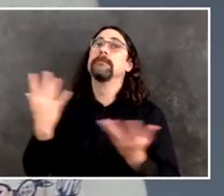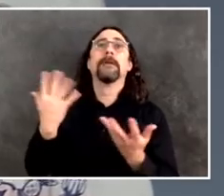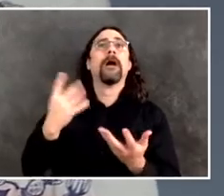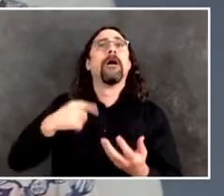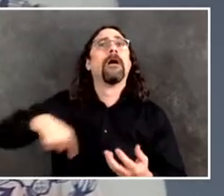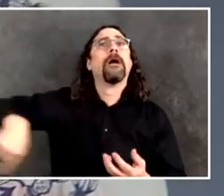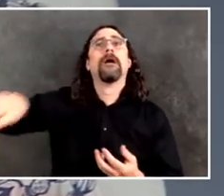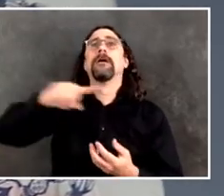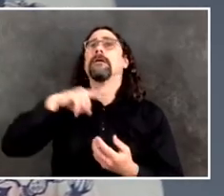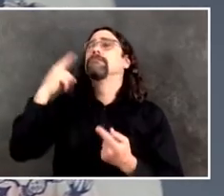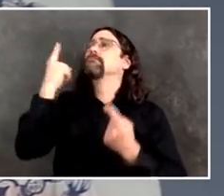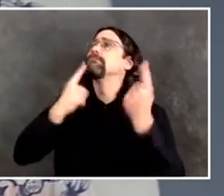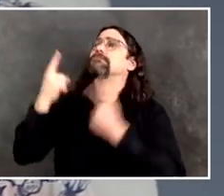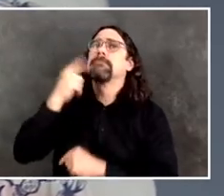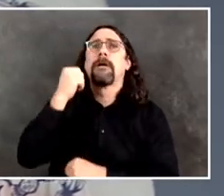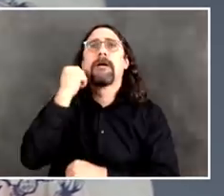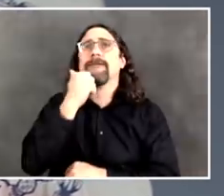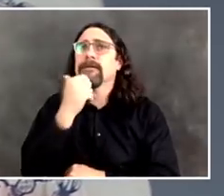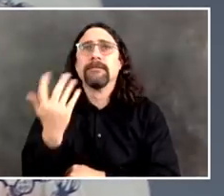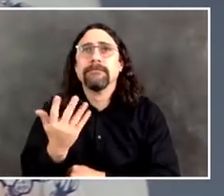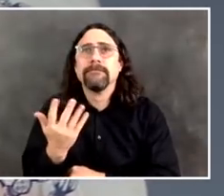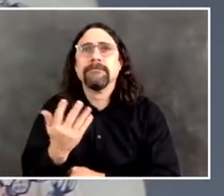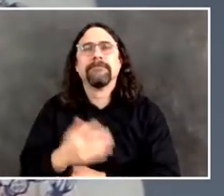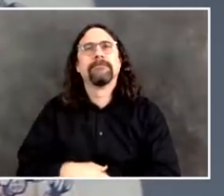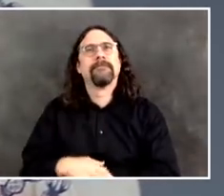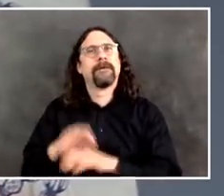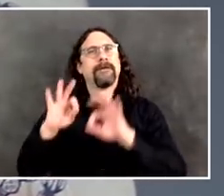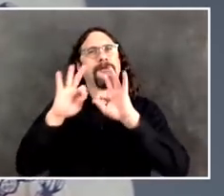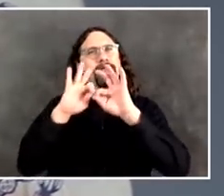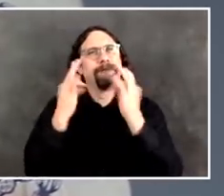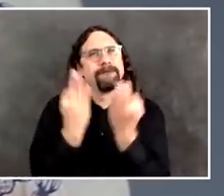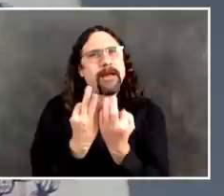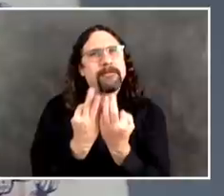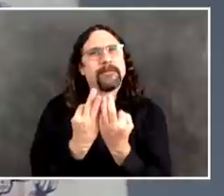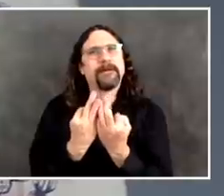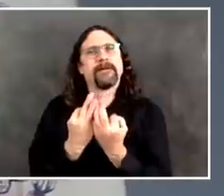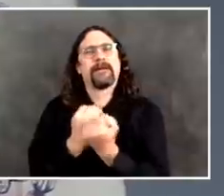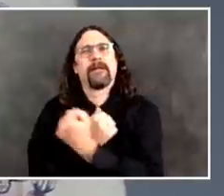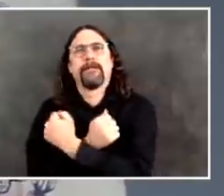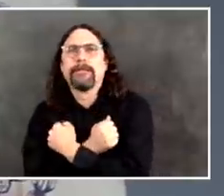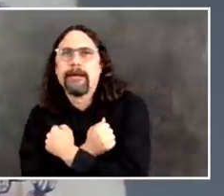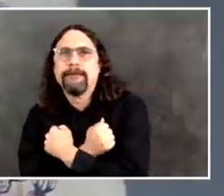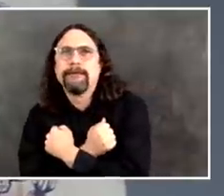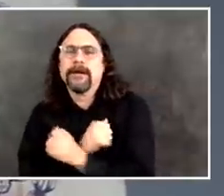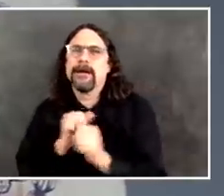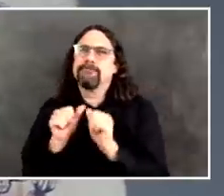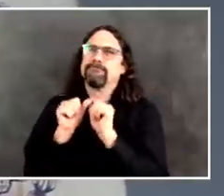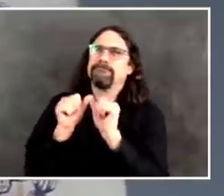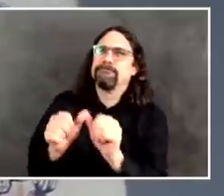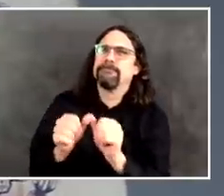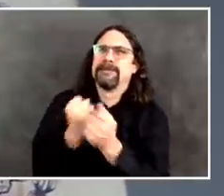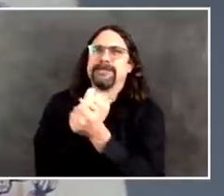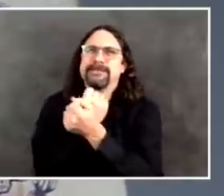keeping them healthy. We all think about our own lives, dealing with this new reality,